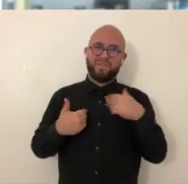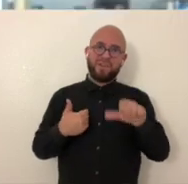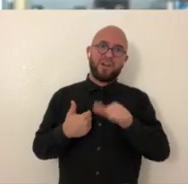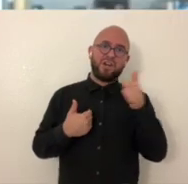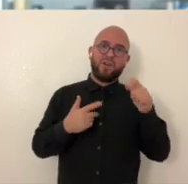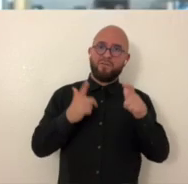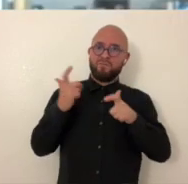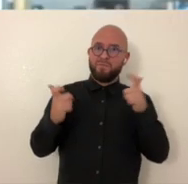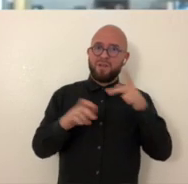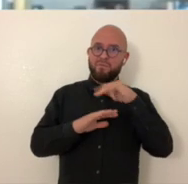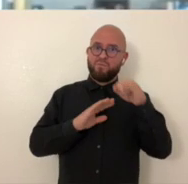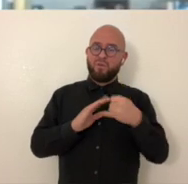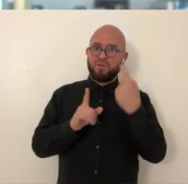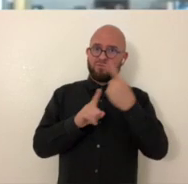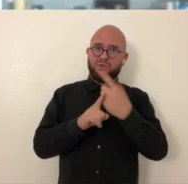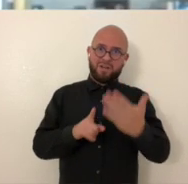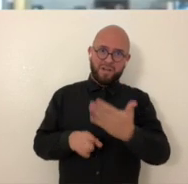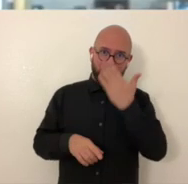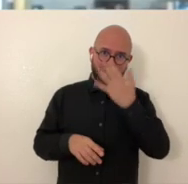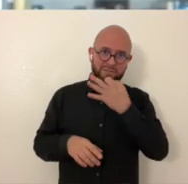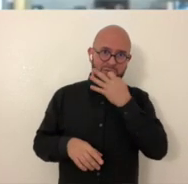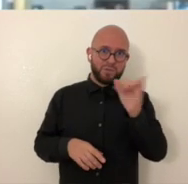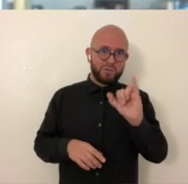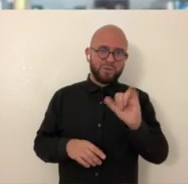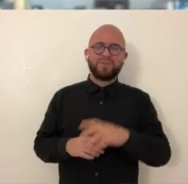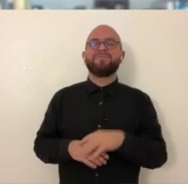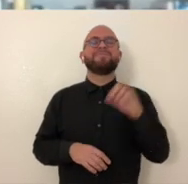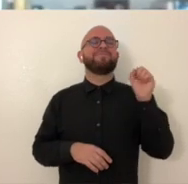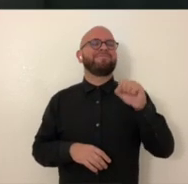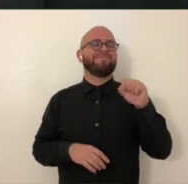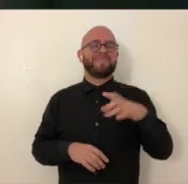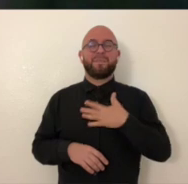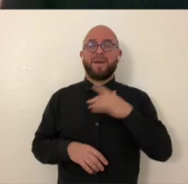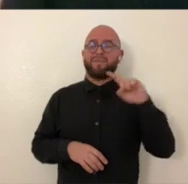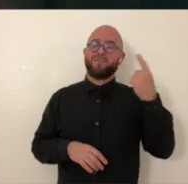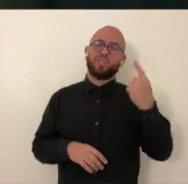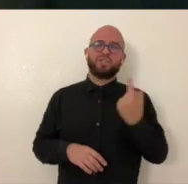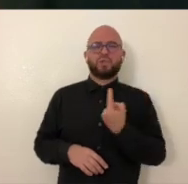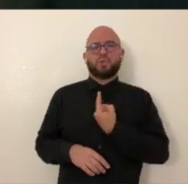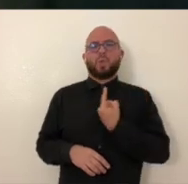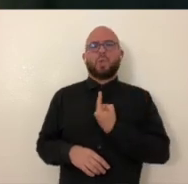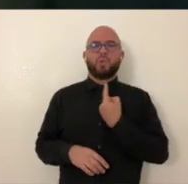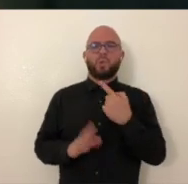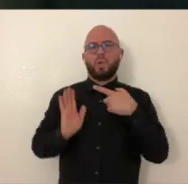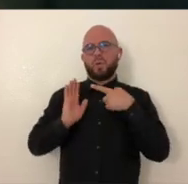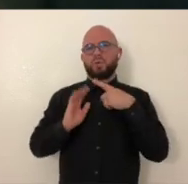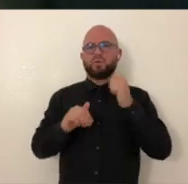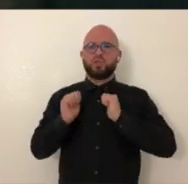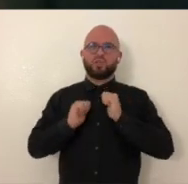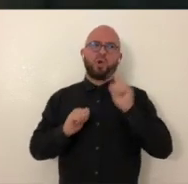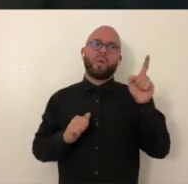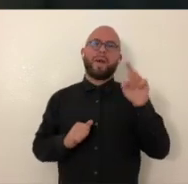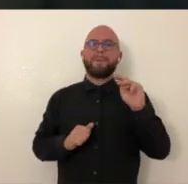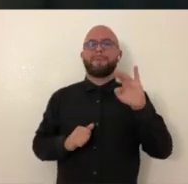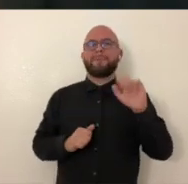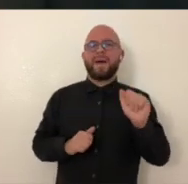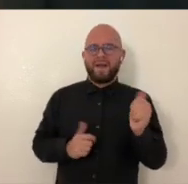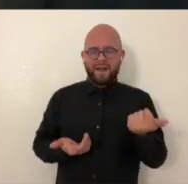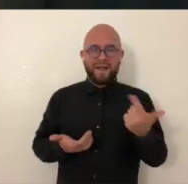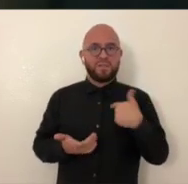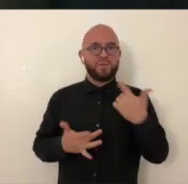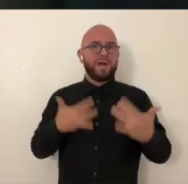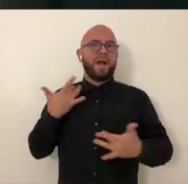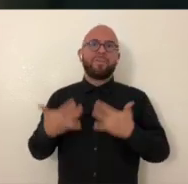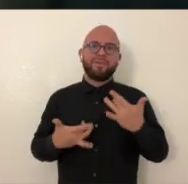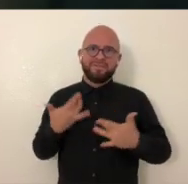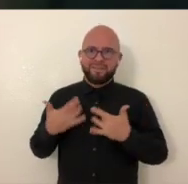You said you have another major project coming up as well. Yeah, I have my first solo show in April at MICA.